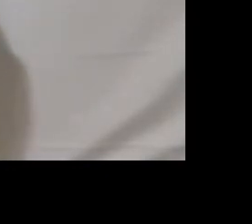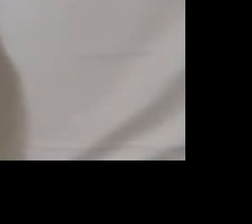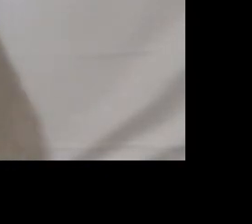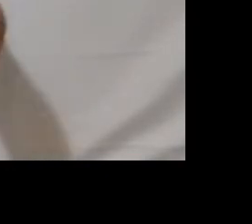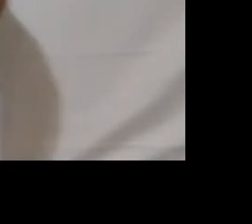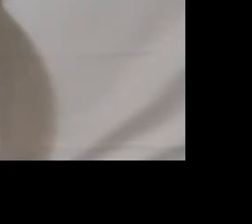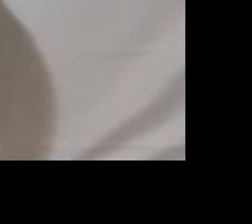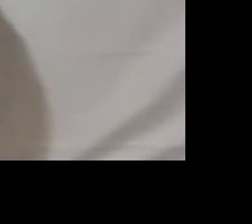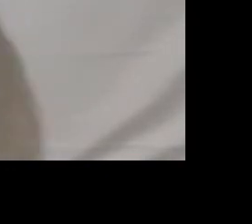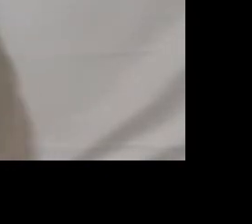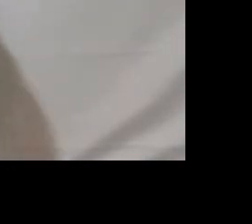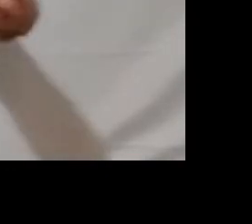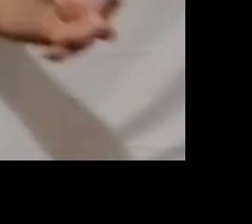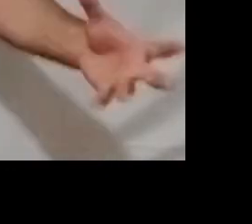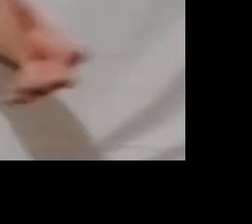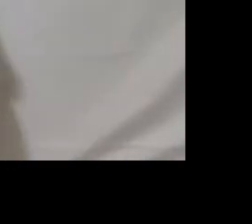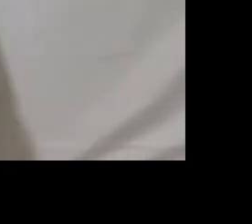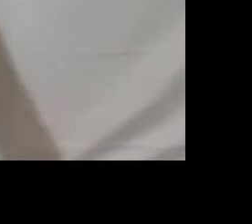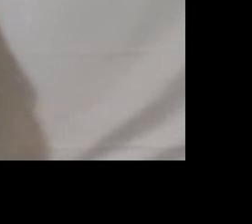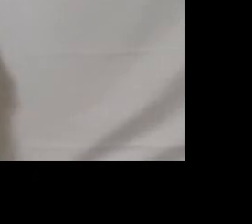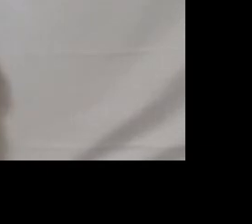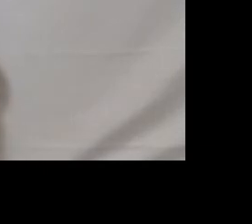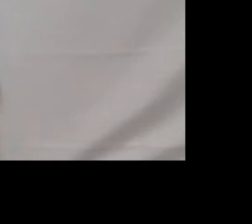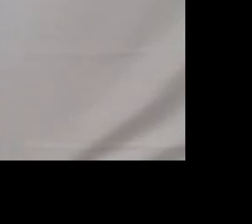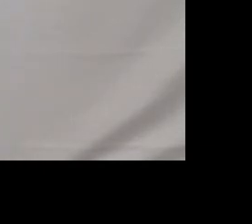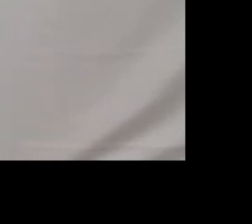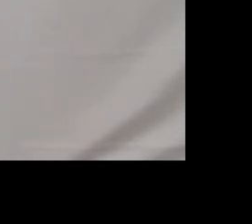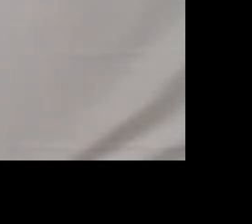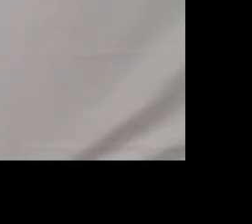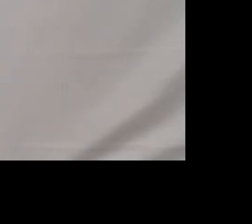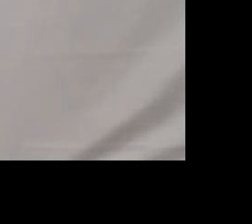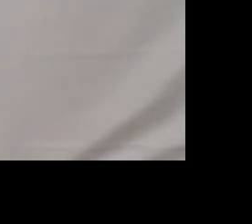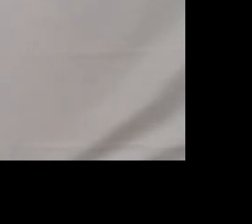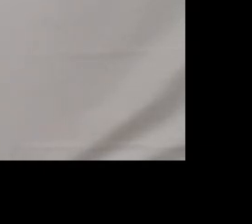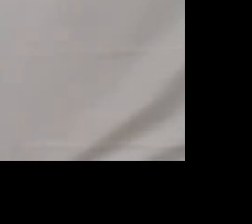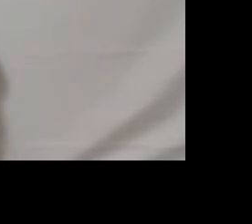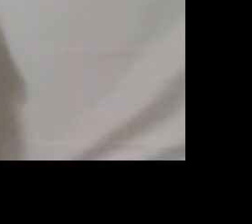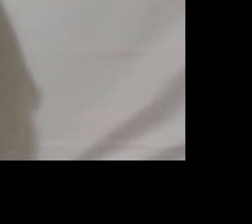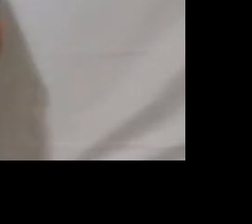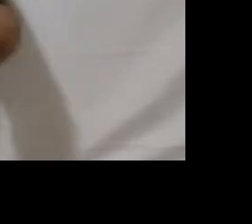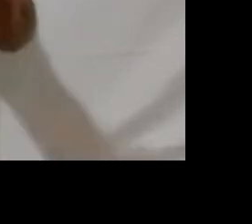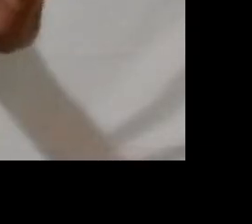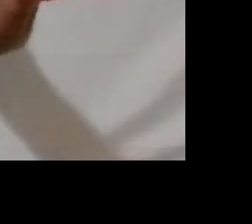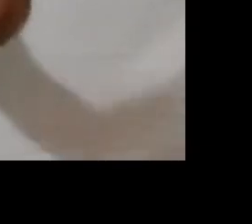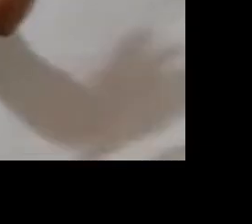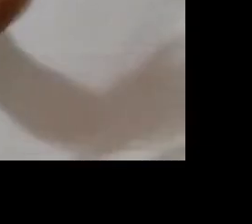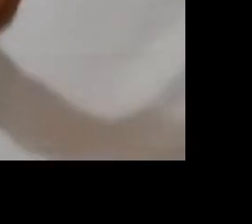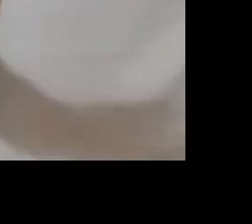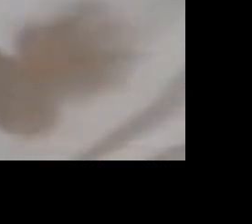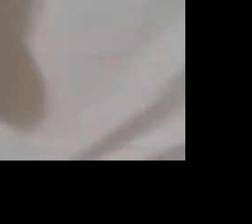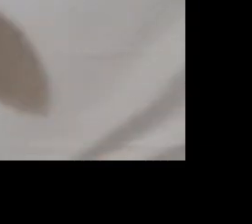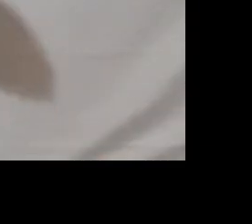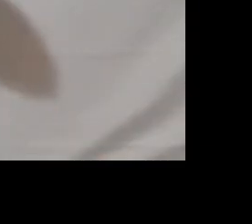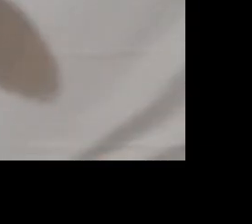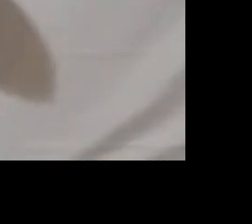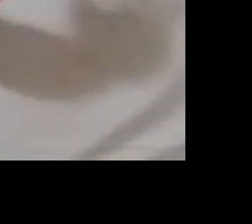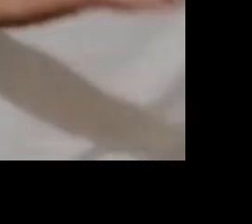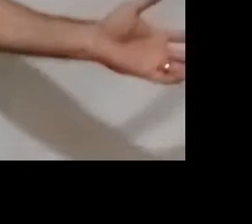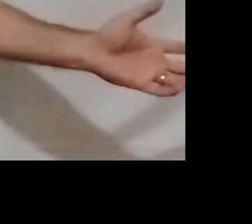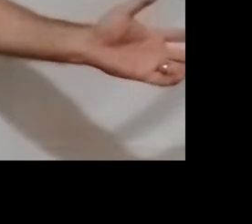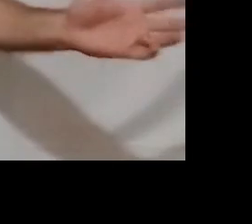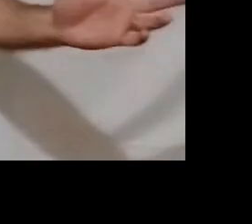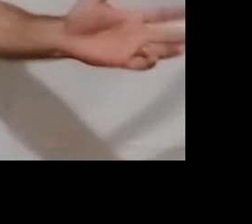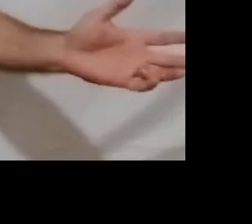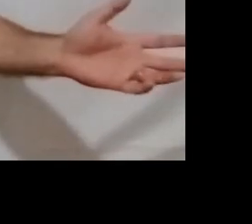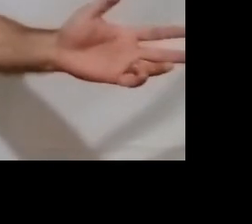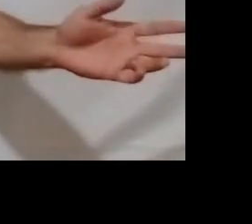communication they take us away from successfully facilitating or leading that meeting okay so you're thinking to yourself